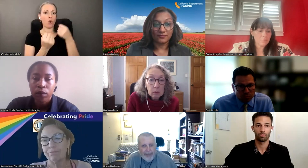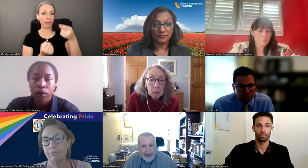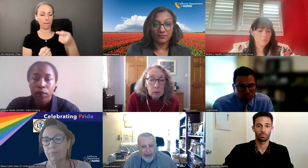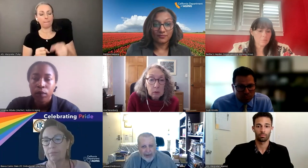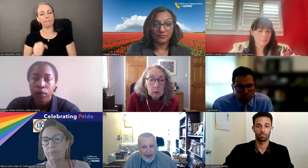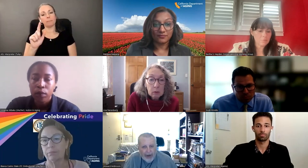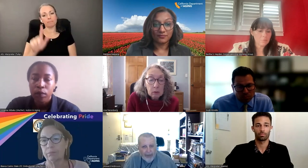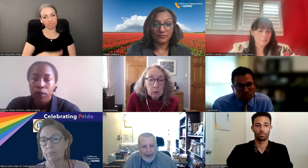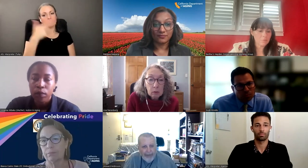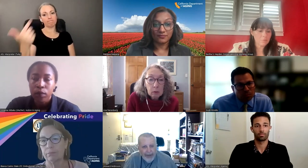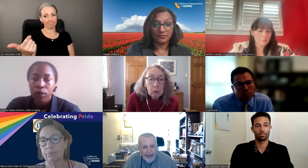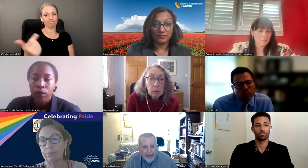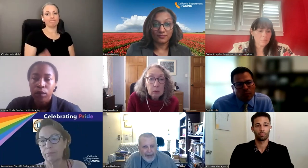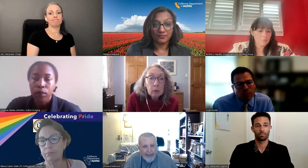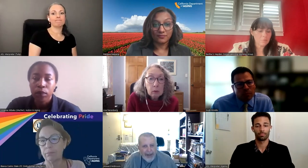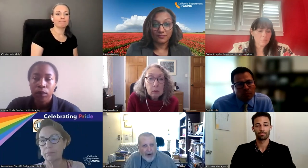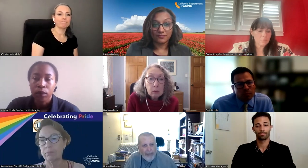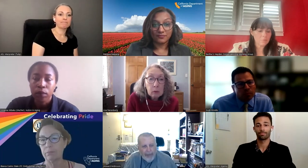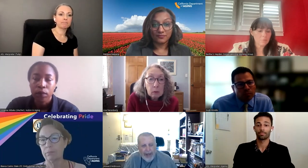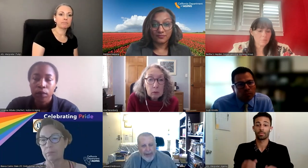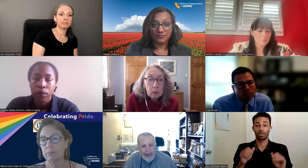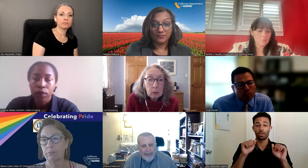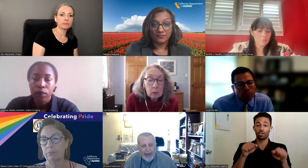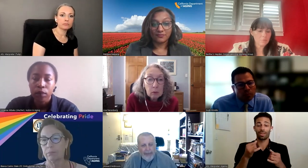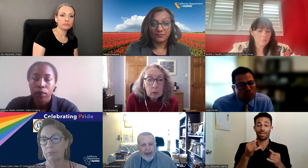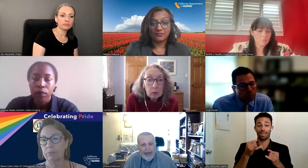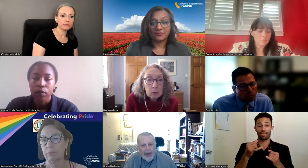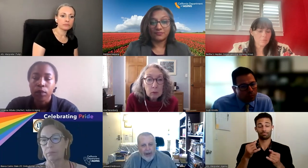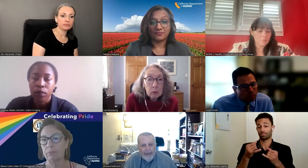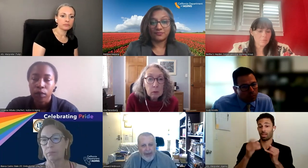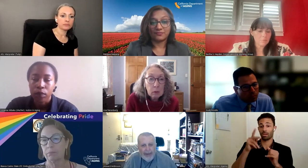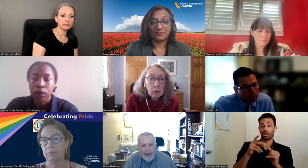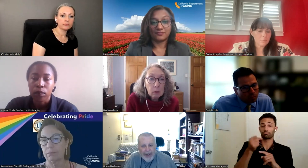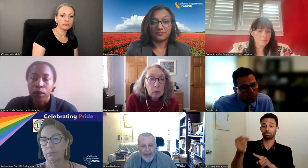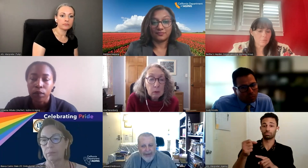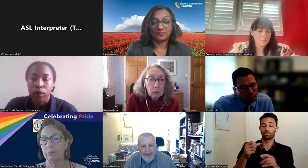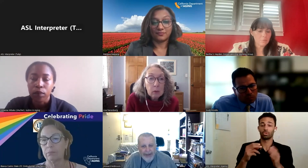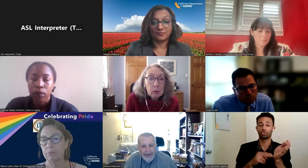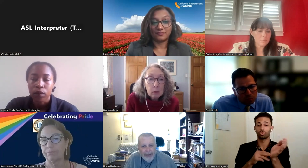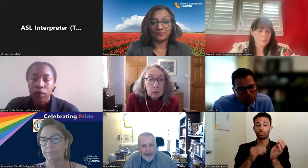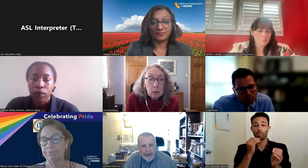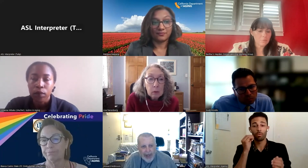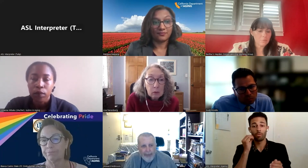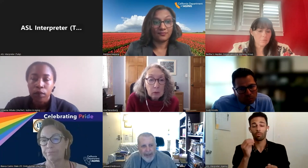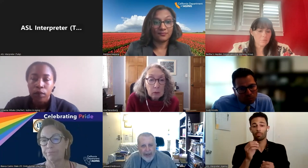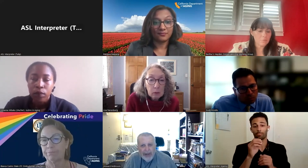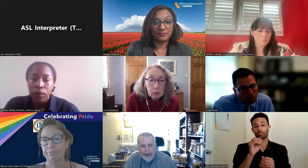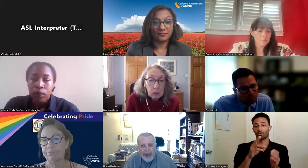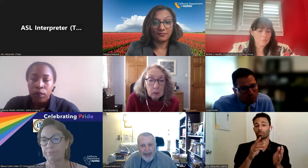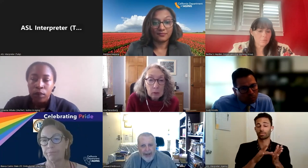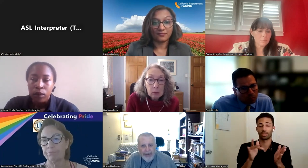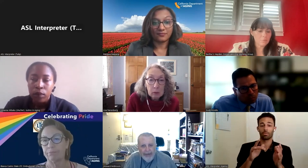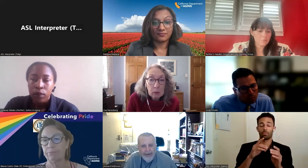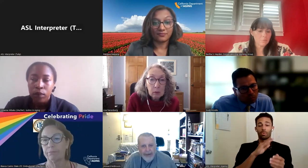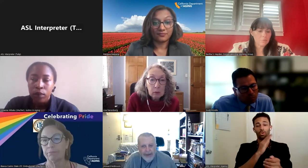to end up in a nursing home, and maybe all of the money being taken for him by a daughter and family, which would not be a good